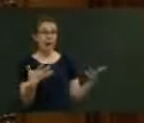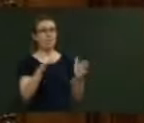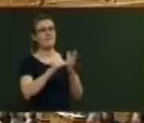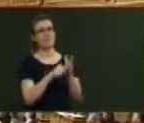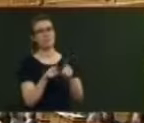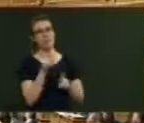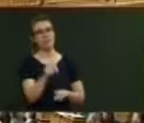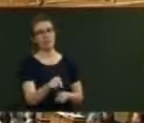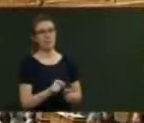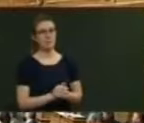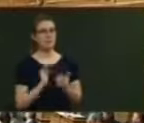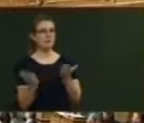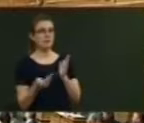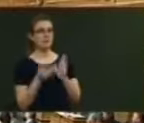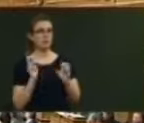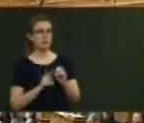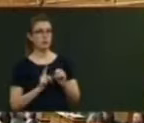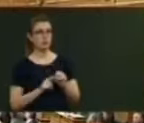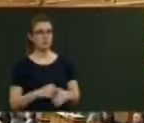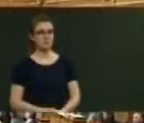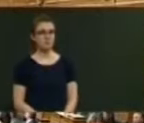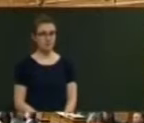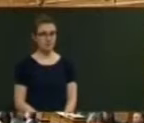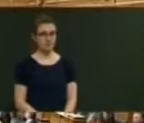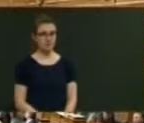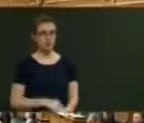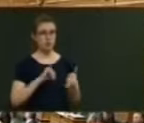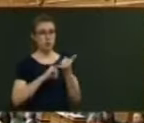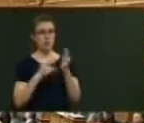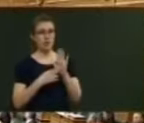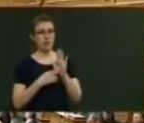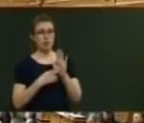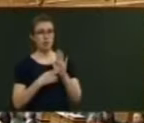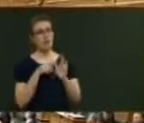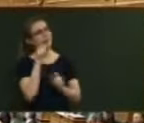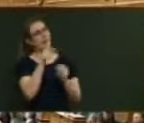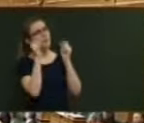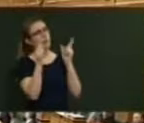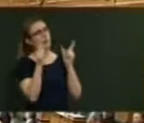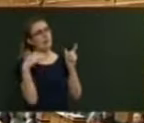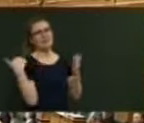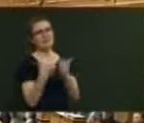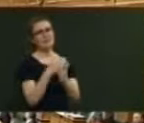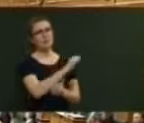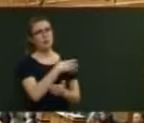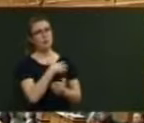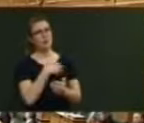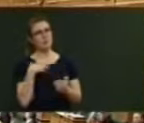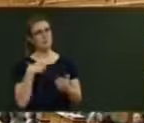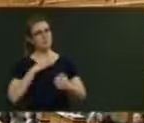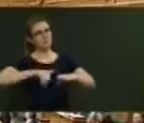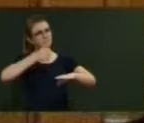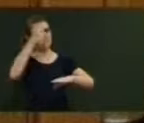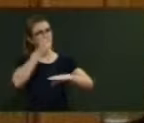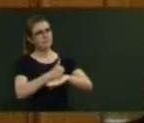Supplementary question, Stuart Nash. Is he aware that since his party has been in Government, the volume of logs exported without